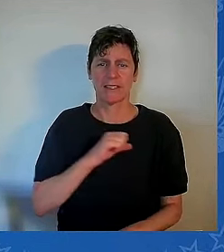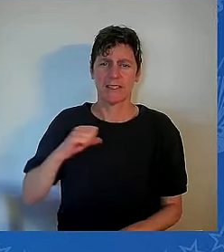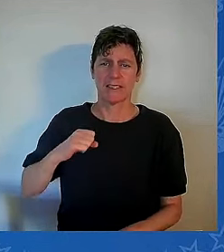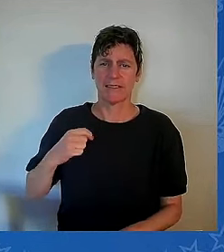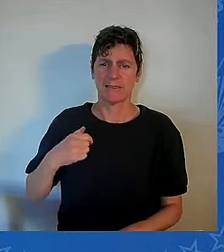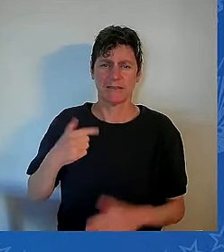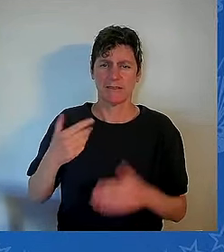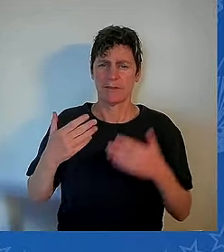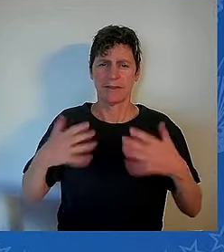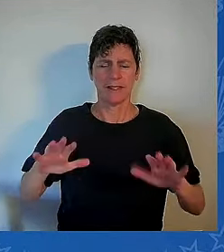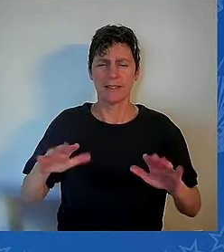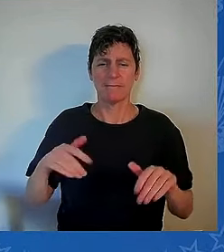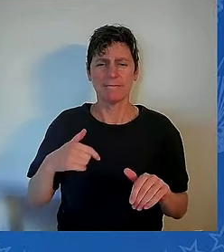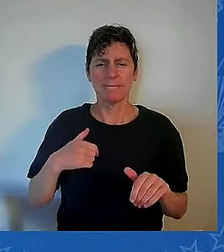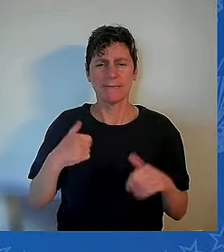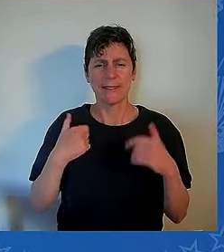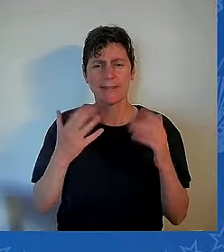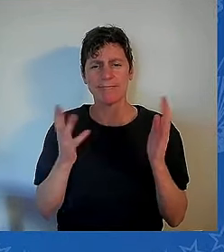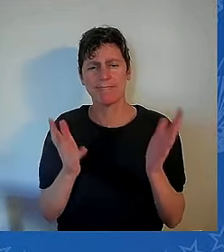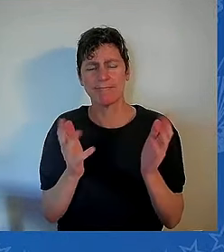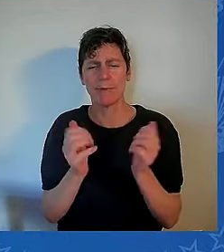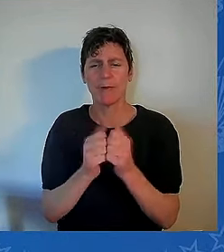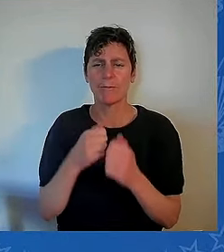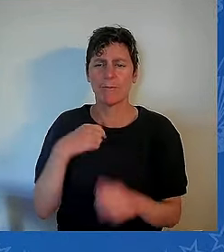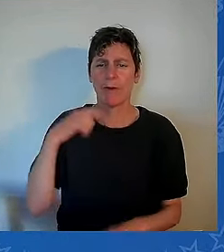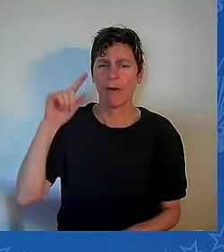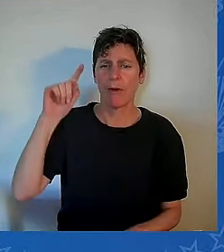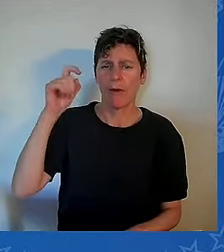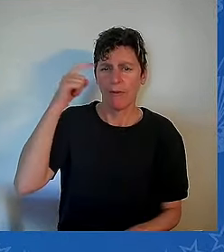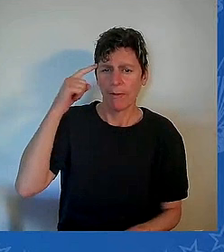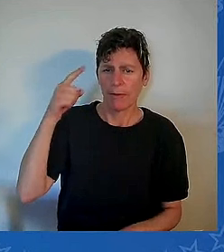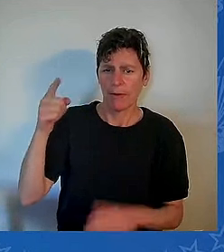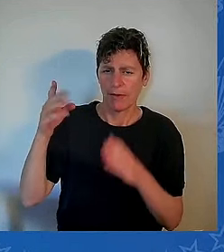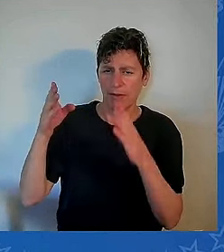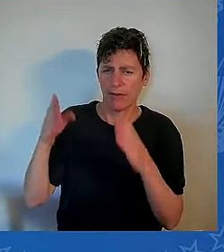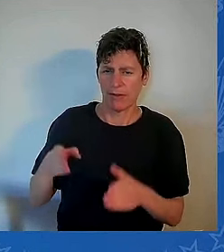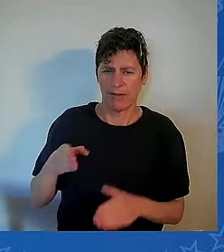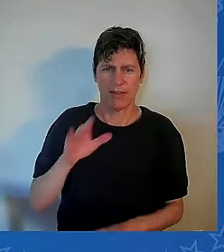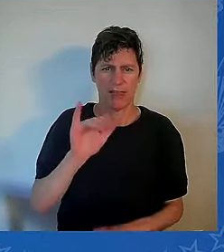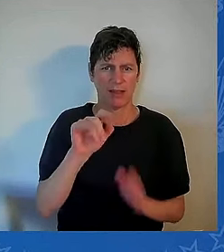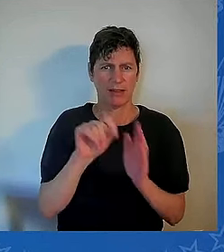had elected a Democratic governor, to find a replacement for me.